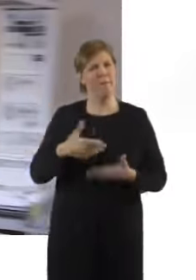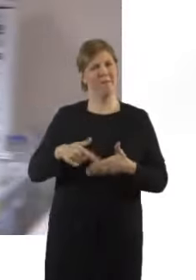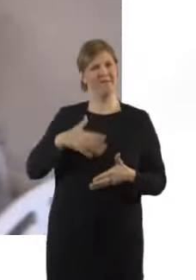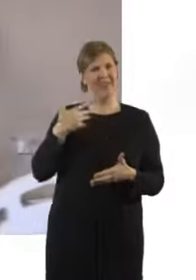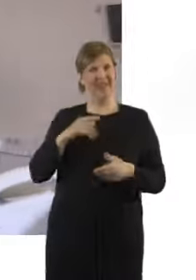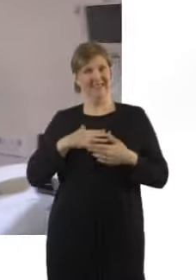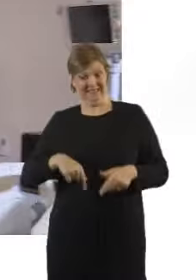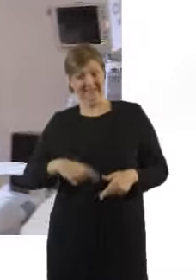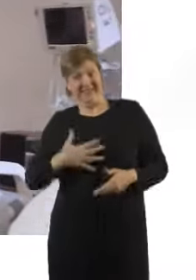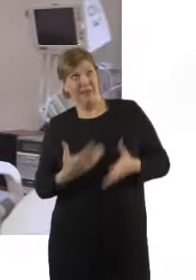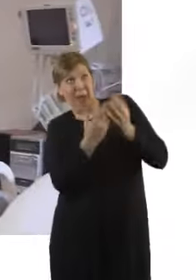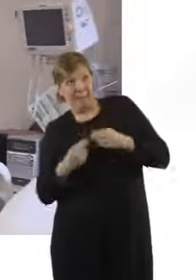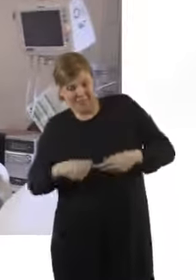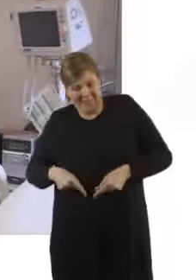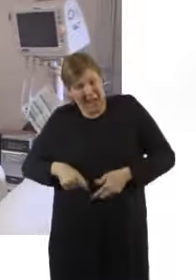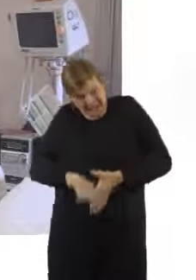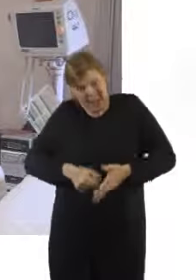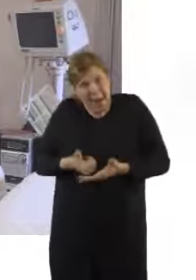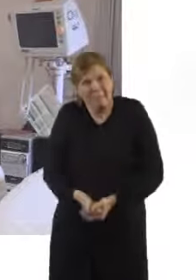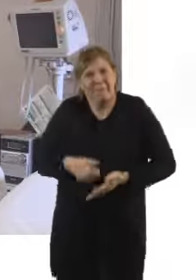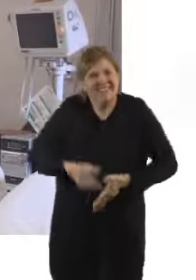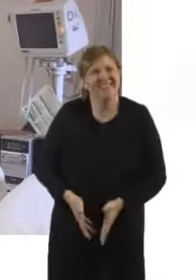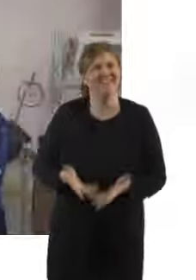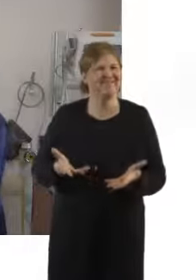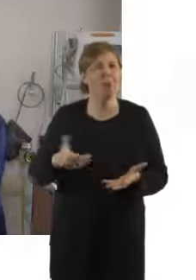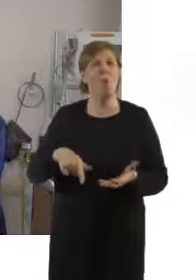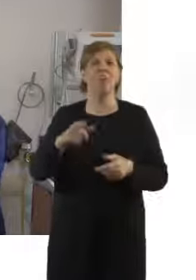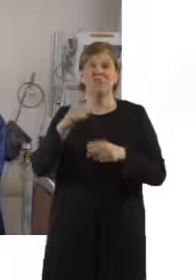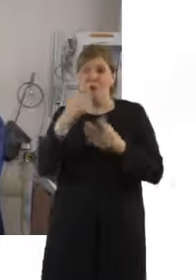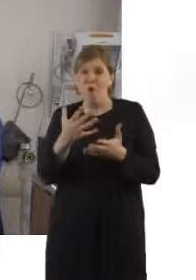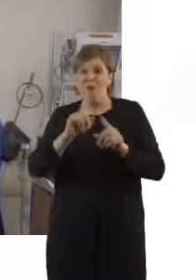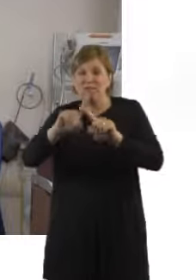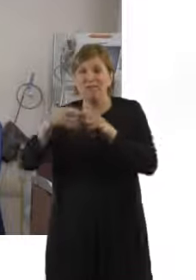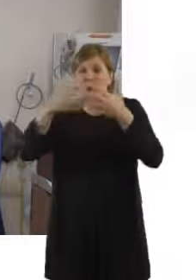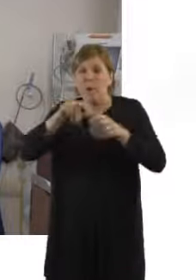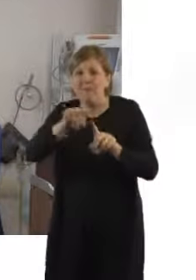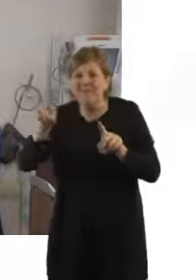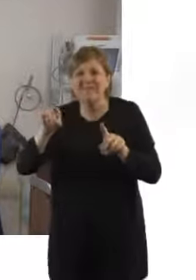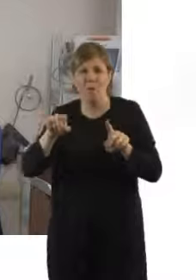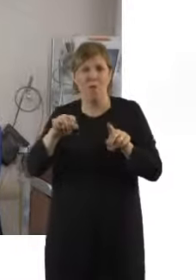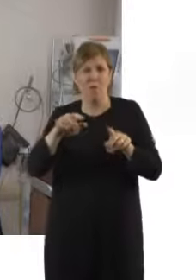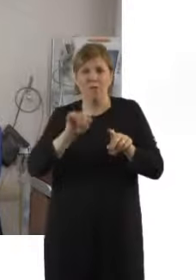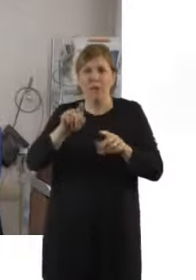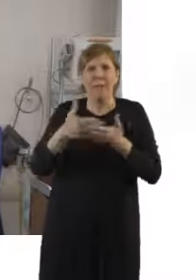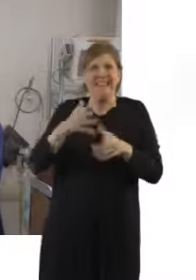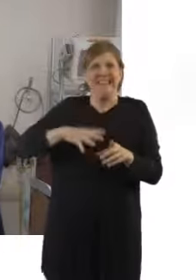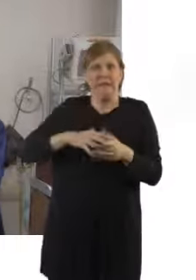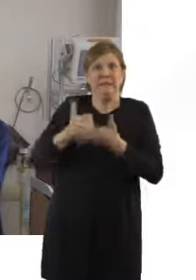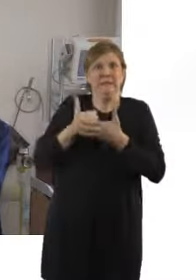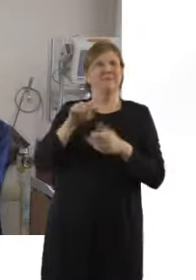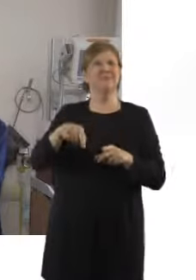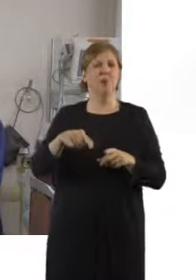this piece of equipment which is called a resusciter and it's quite scary looking but when you break it down into its component parts it's not at all.